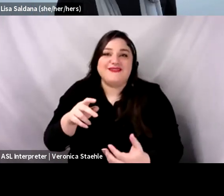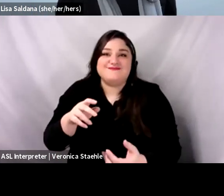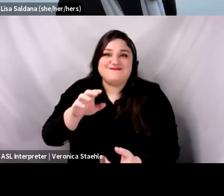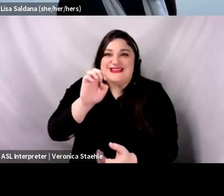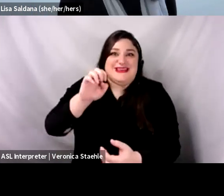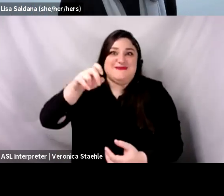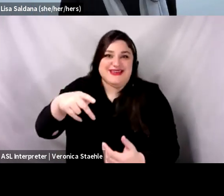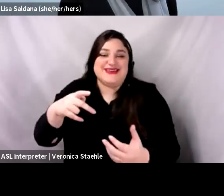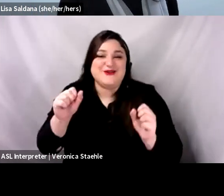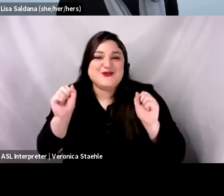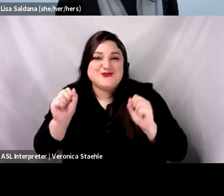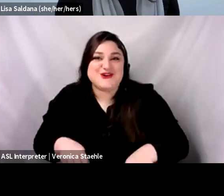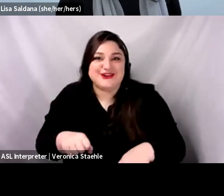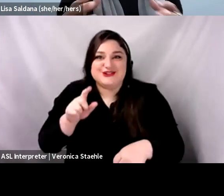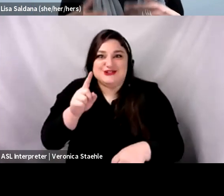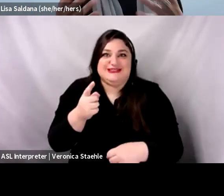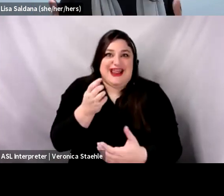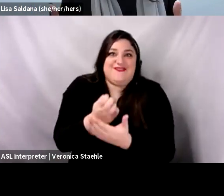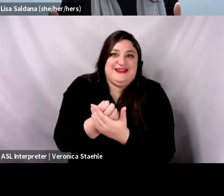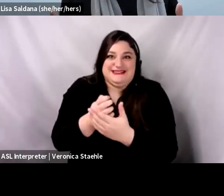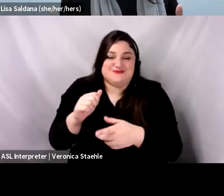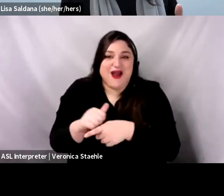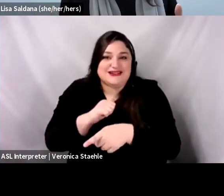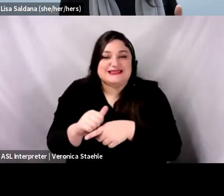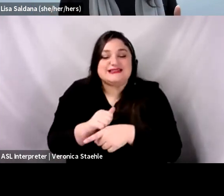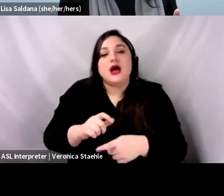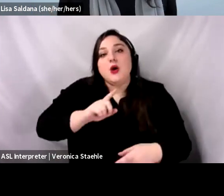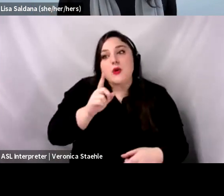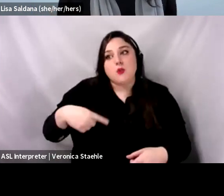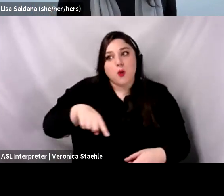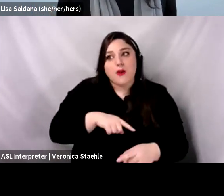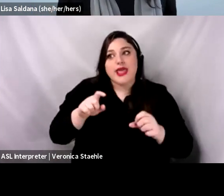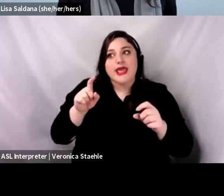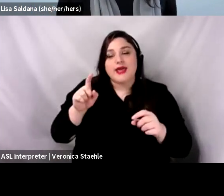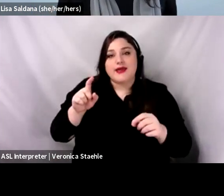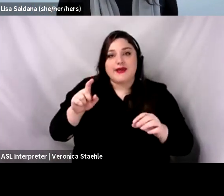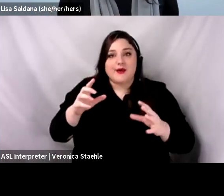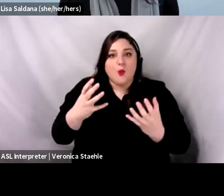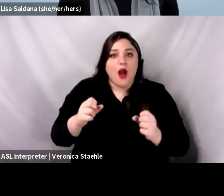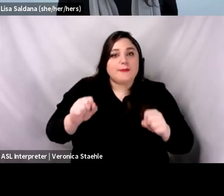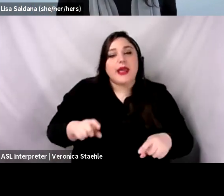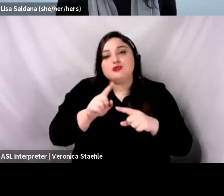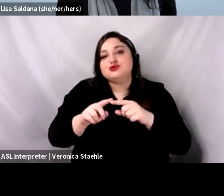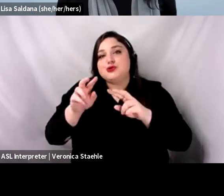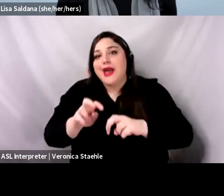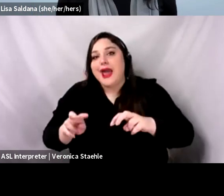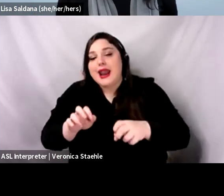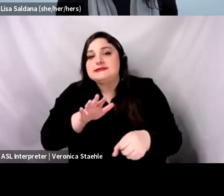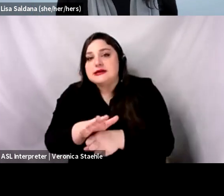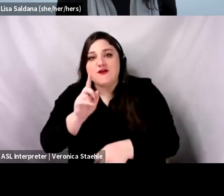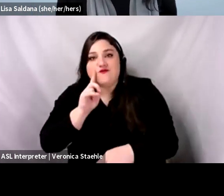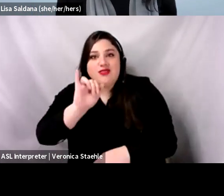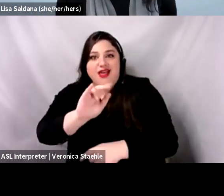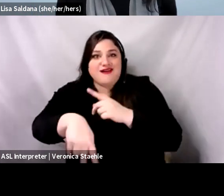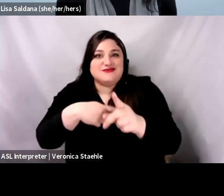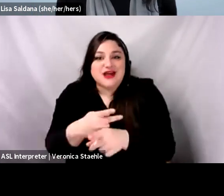for groups and where they, um, where we've been able to analyze a large enough number of implementations for that particular practice to come up and to